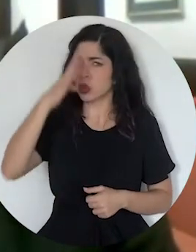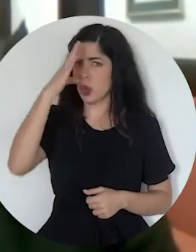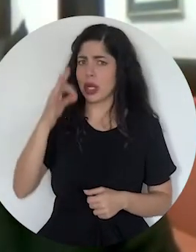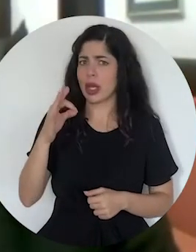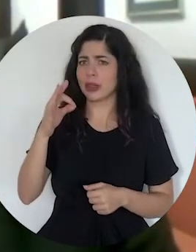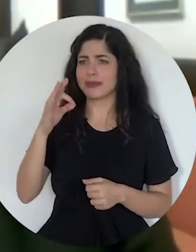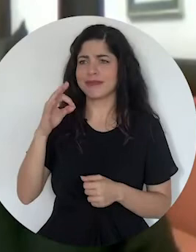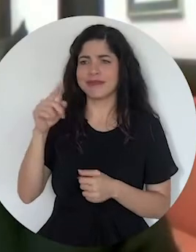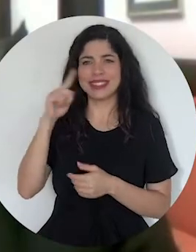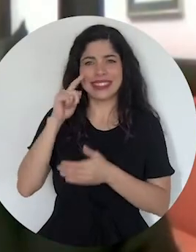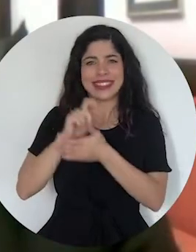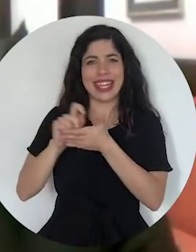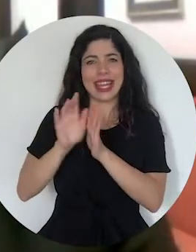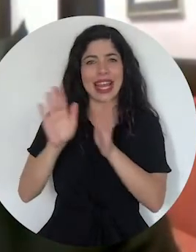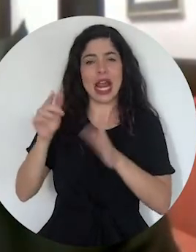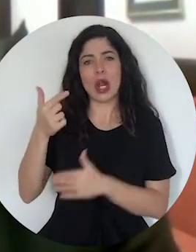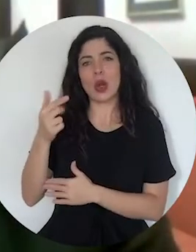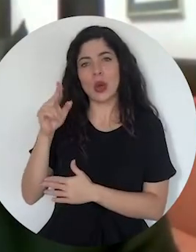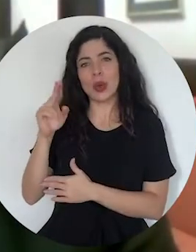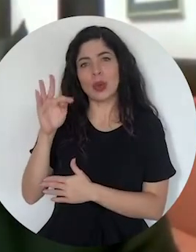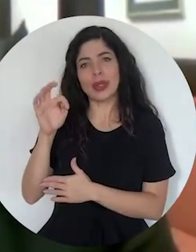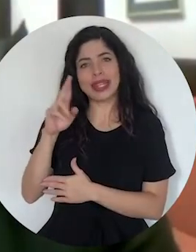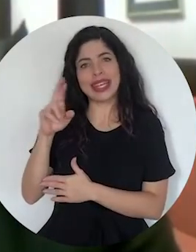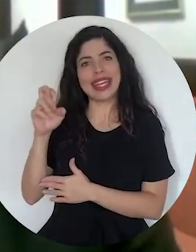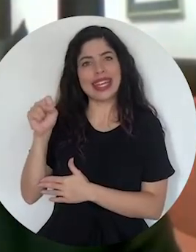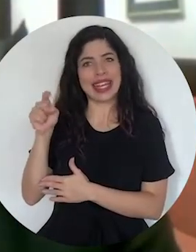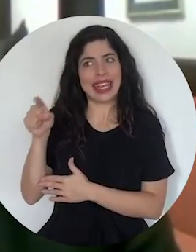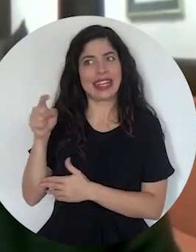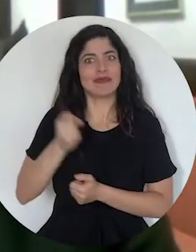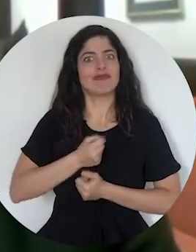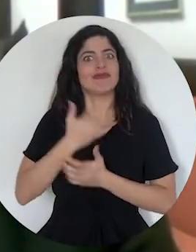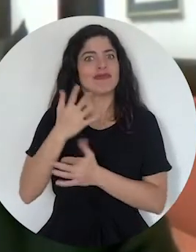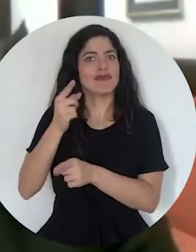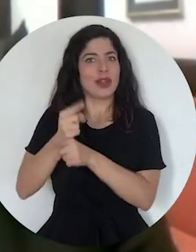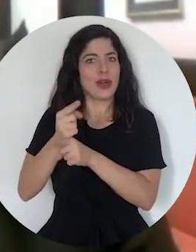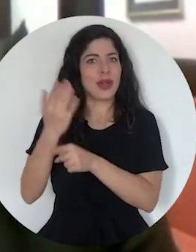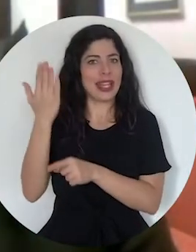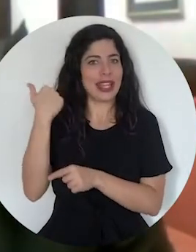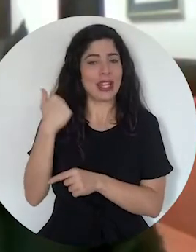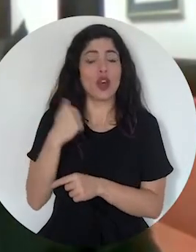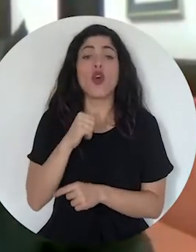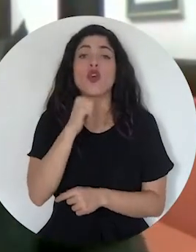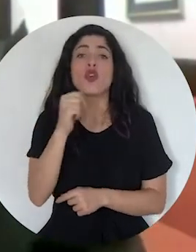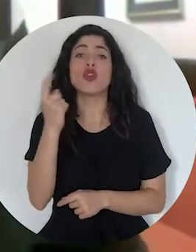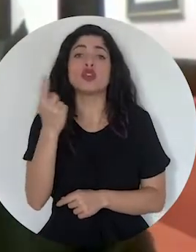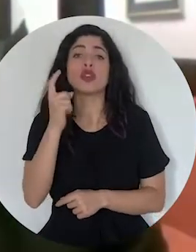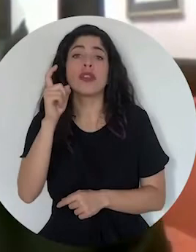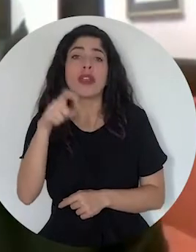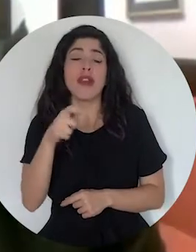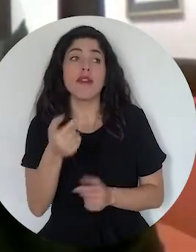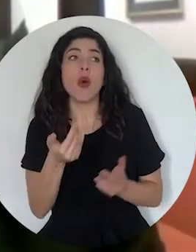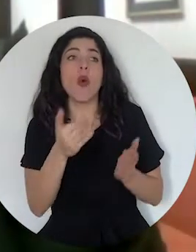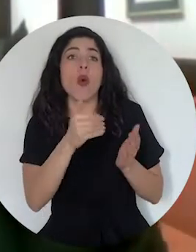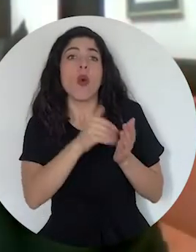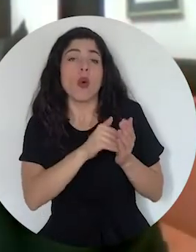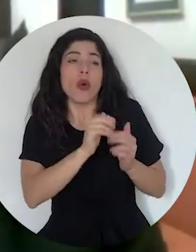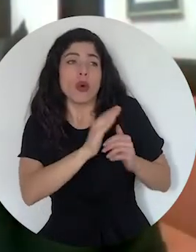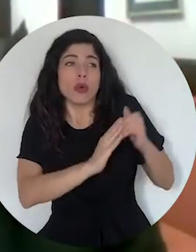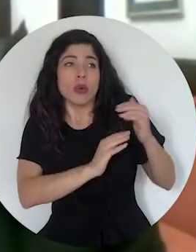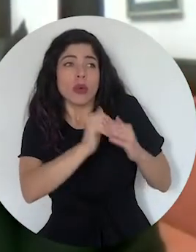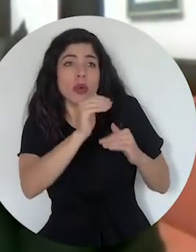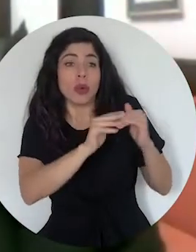I believe Secretary General Guterres put it in the best way. We should not only build back,